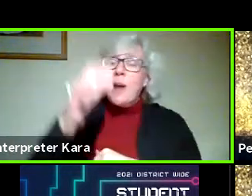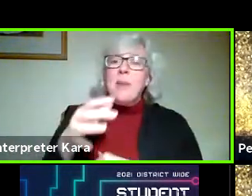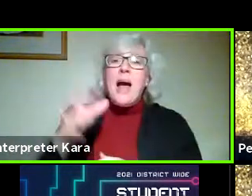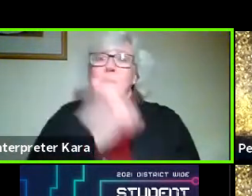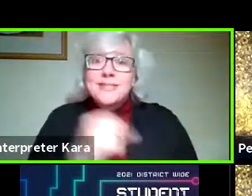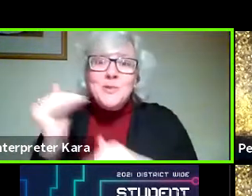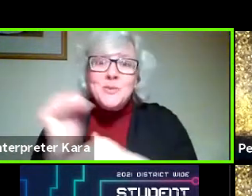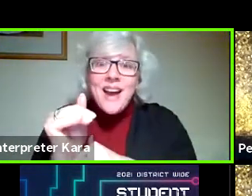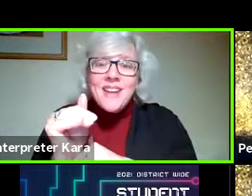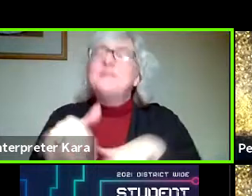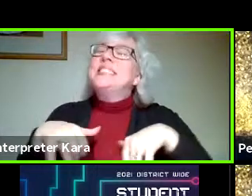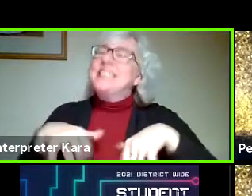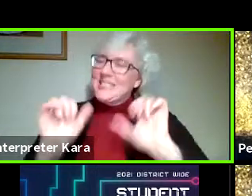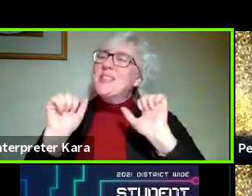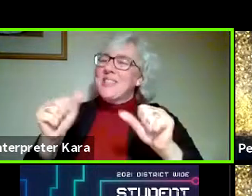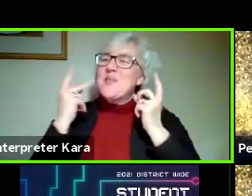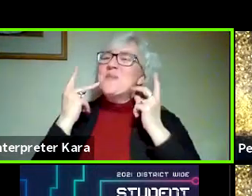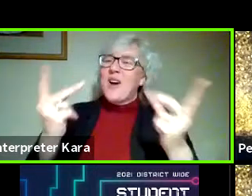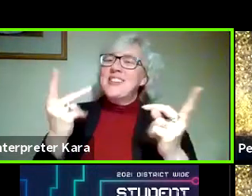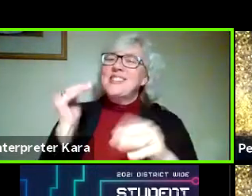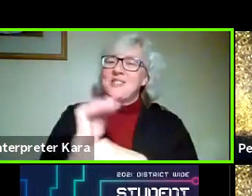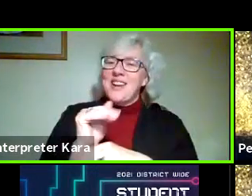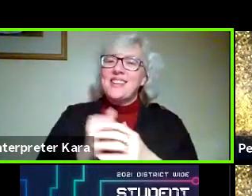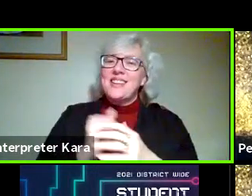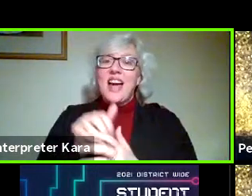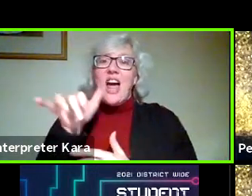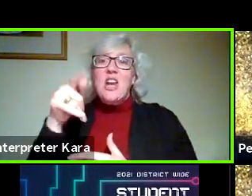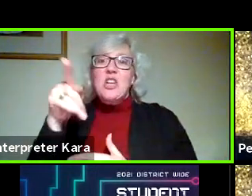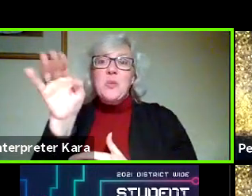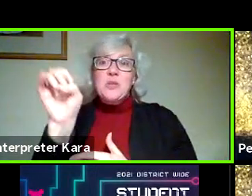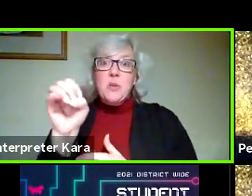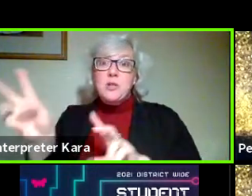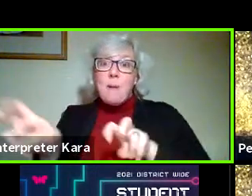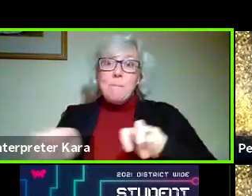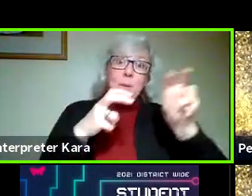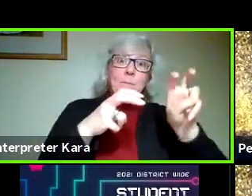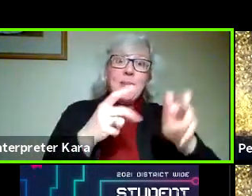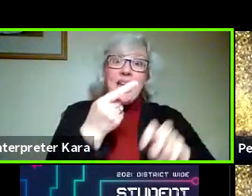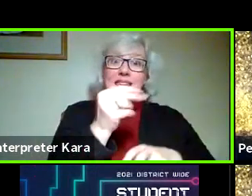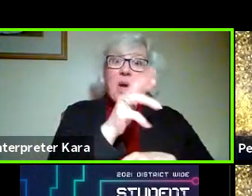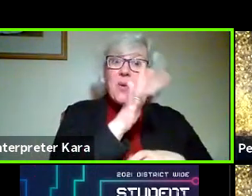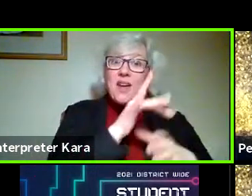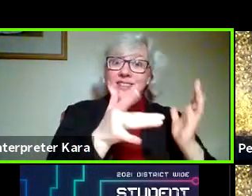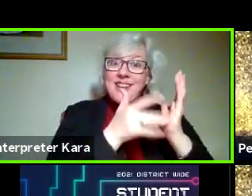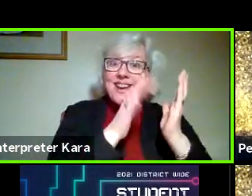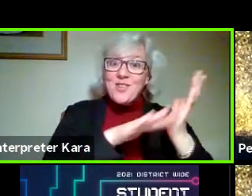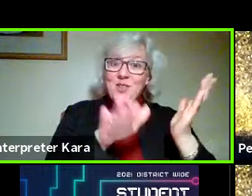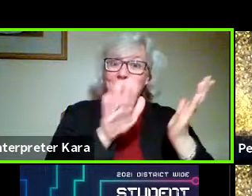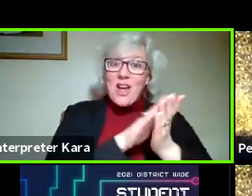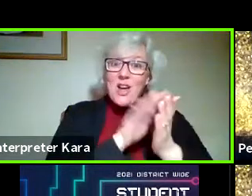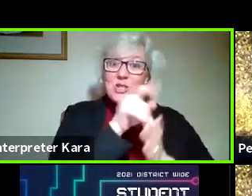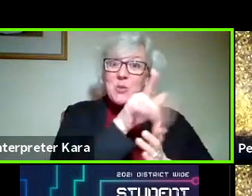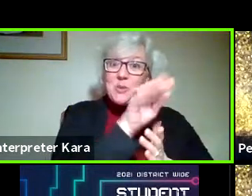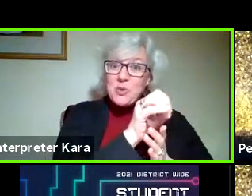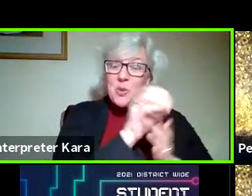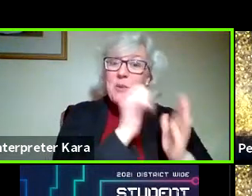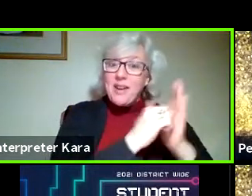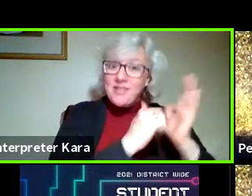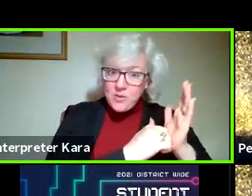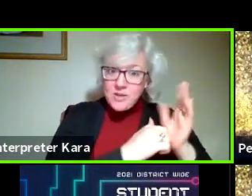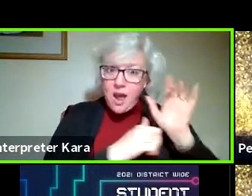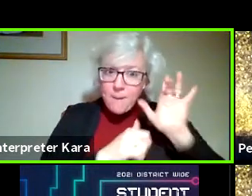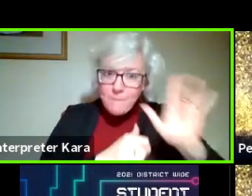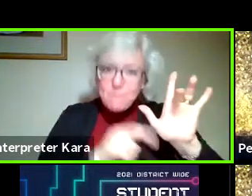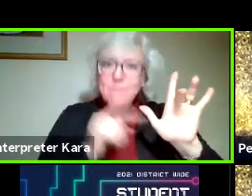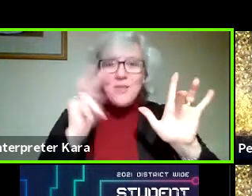catch it tonight, they'll still be able to watch it on YouTube. Just navigate to the Gateway Technical College YouTube account and then you'll be able